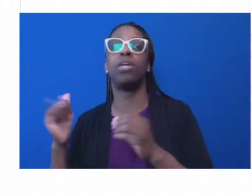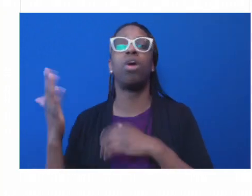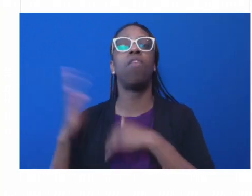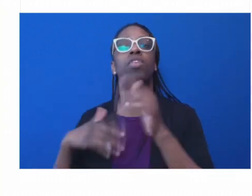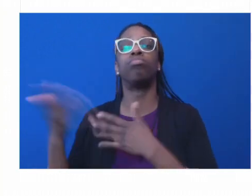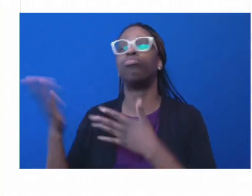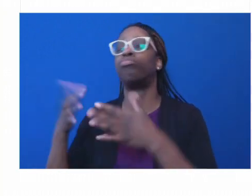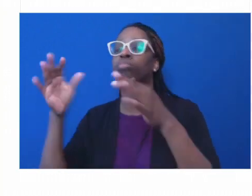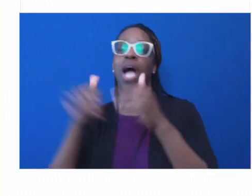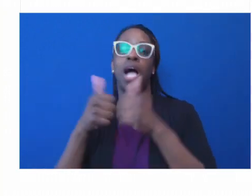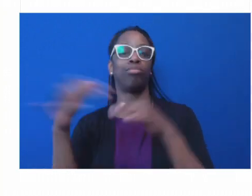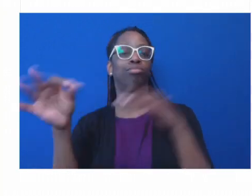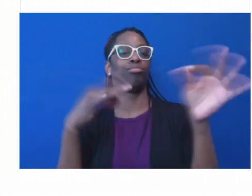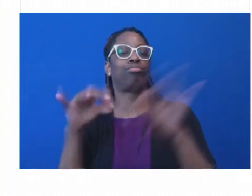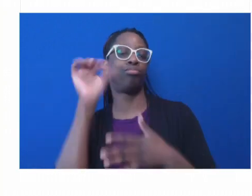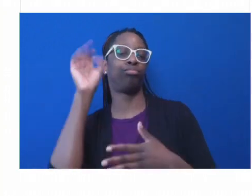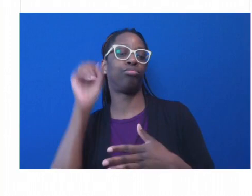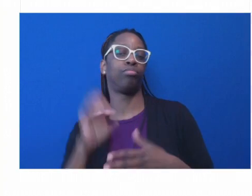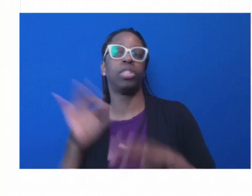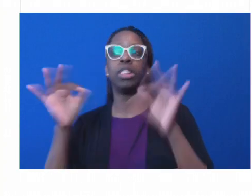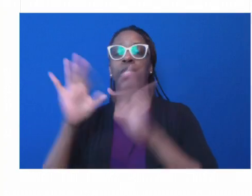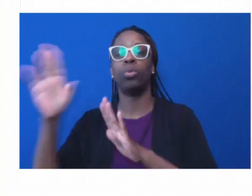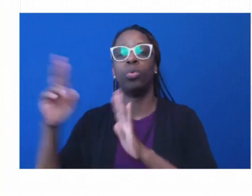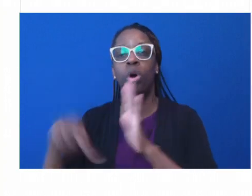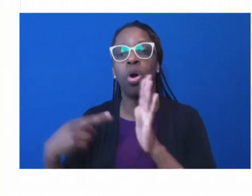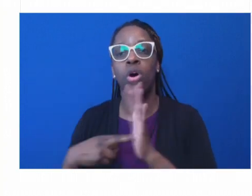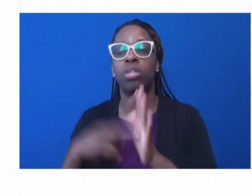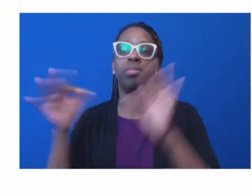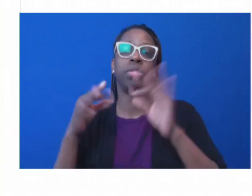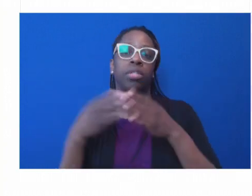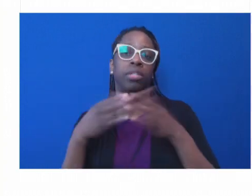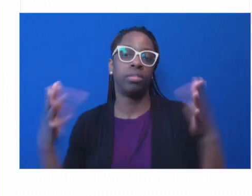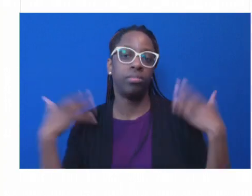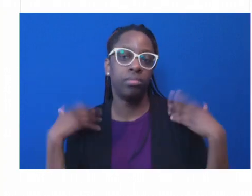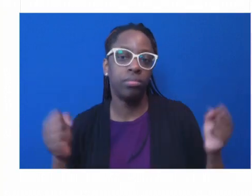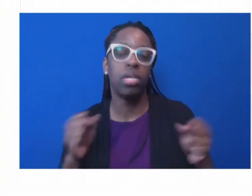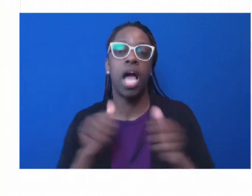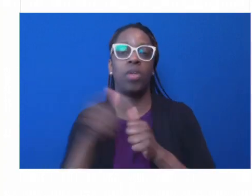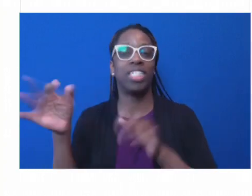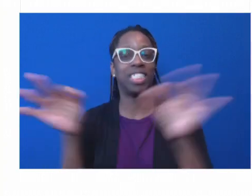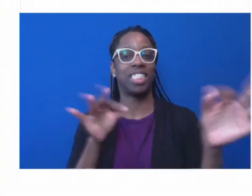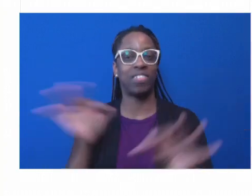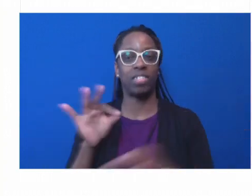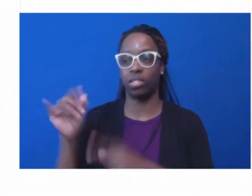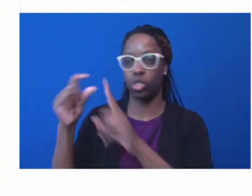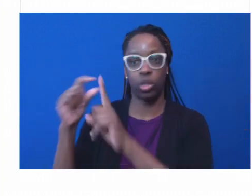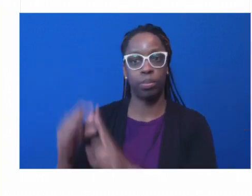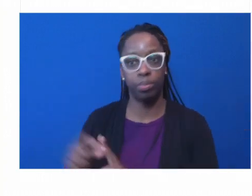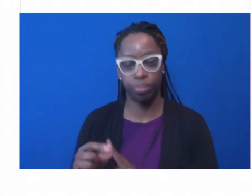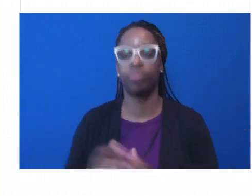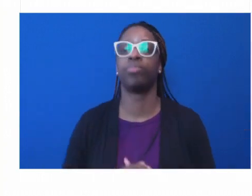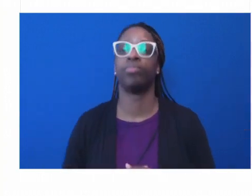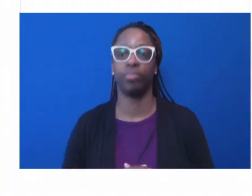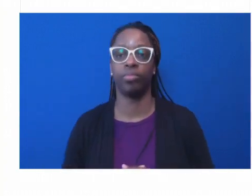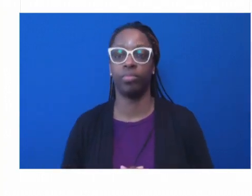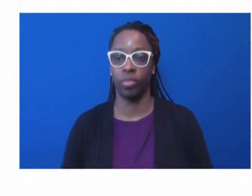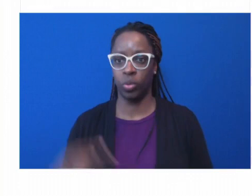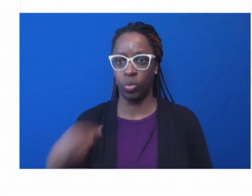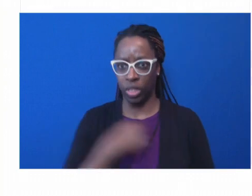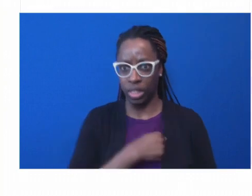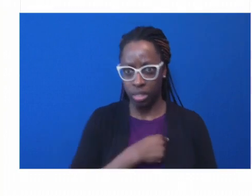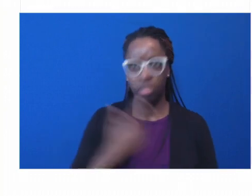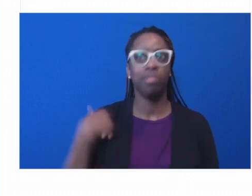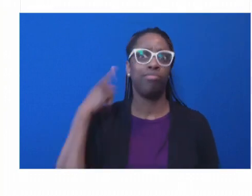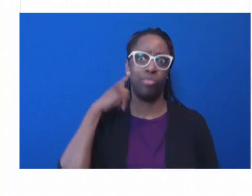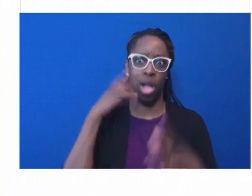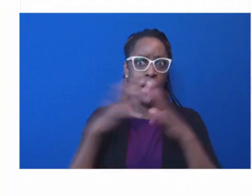their actions are playing on the public health and vice versa. You've heard a lot of people talk about this mismatch where we were pitting health outcomes